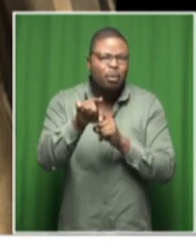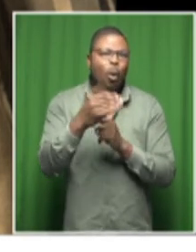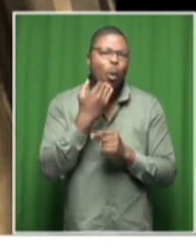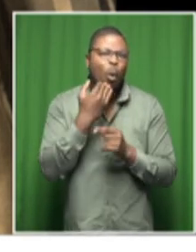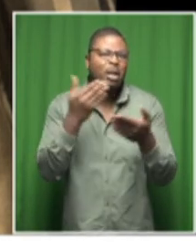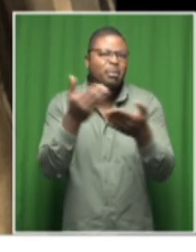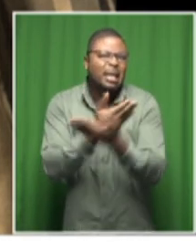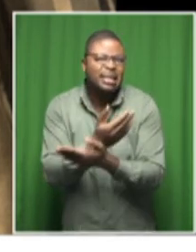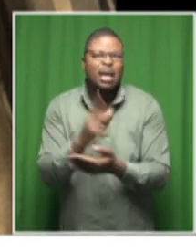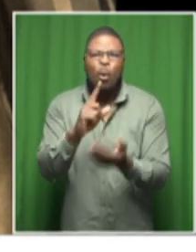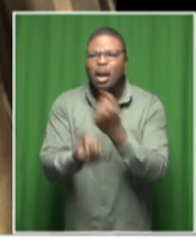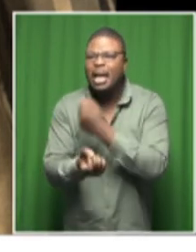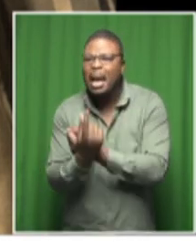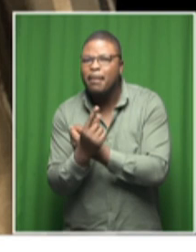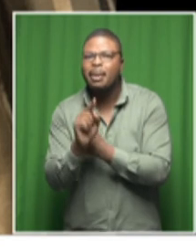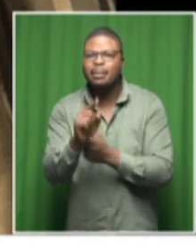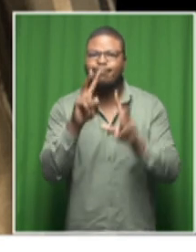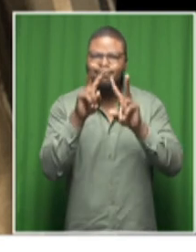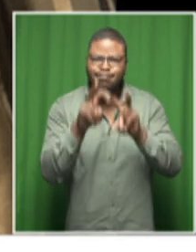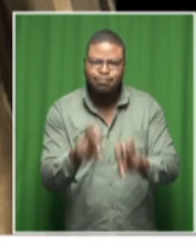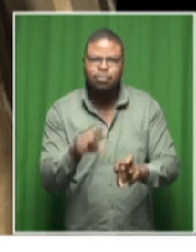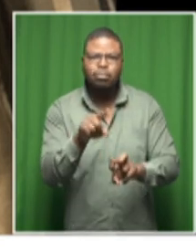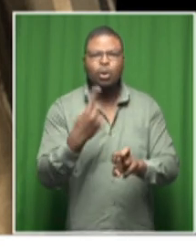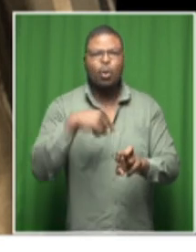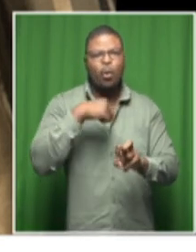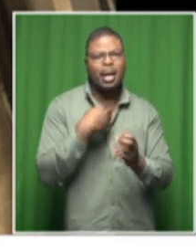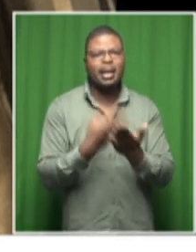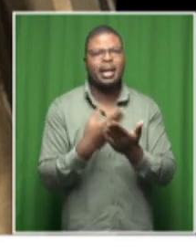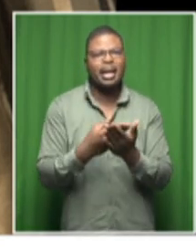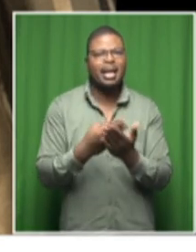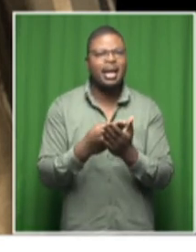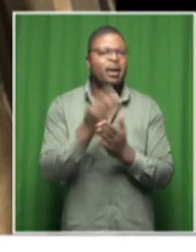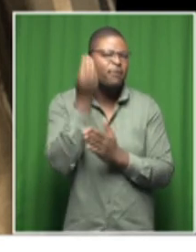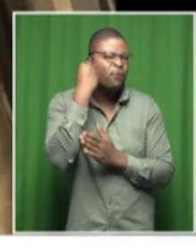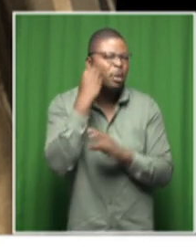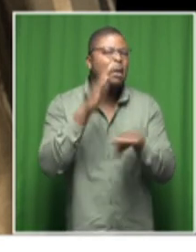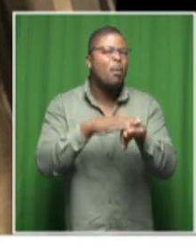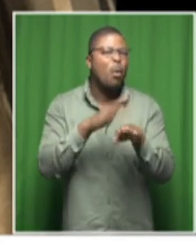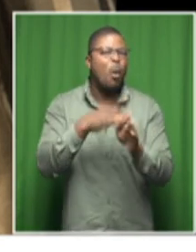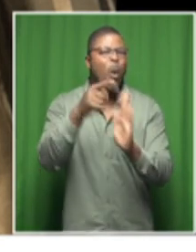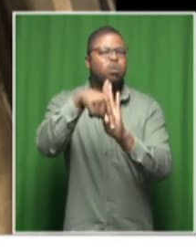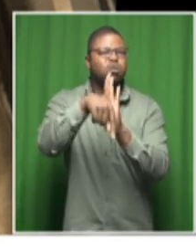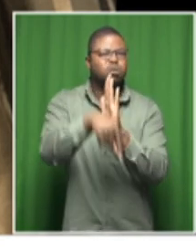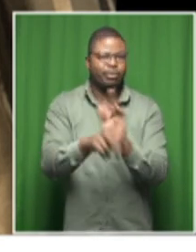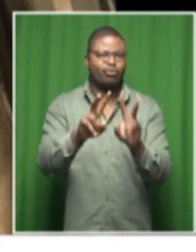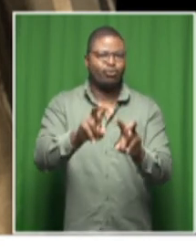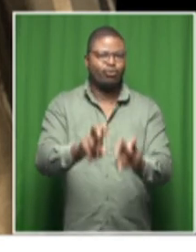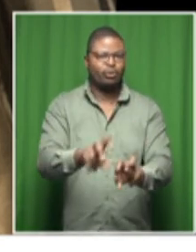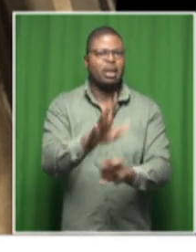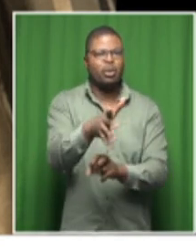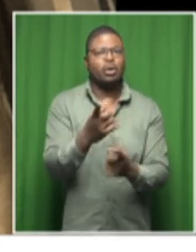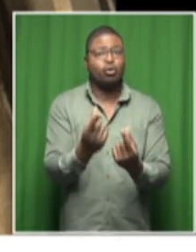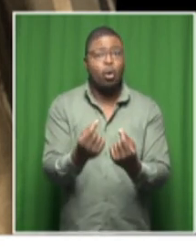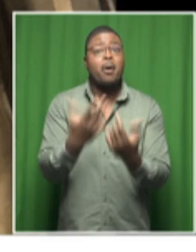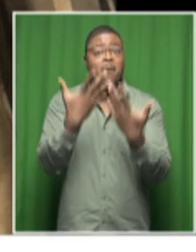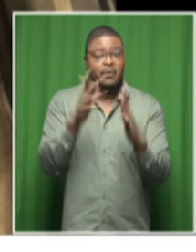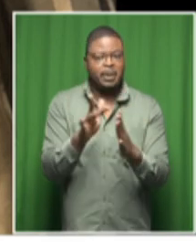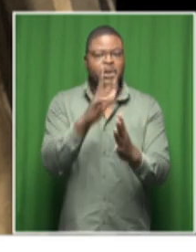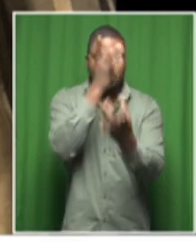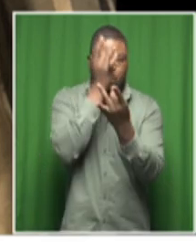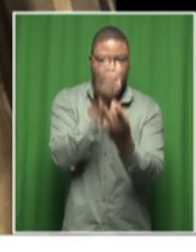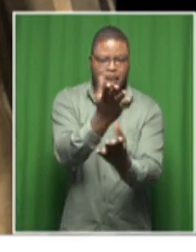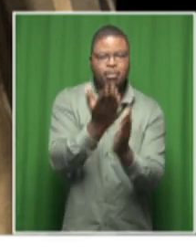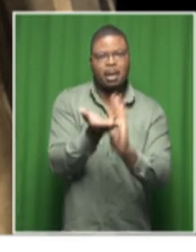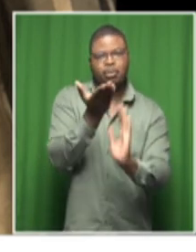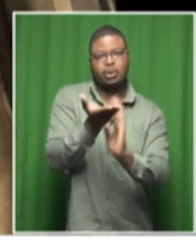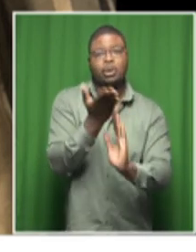we can't actually get to the such details up until we we have all the facts right at the moment we